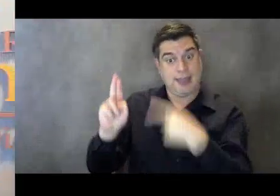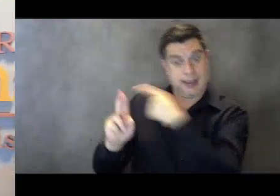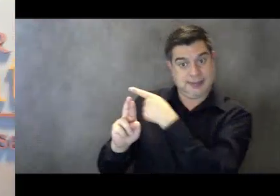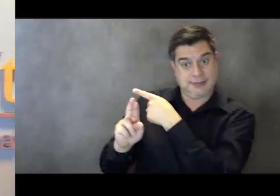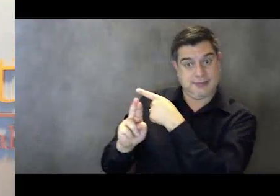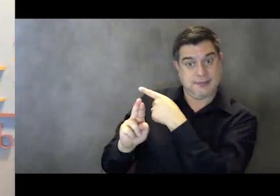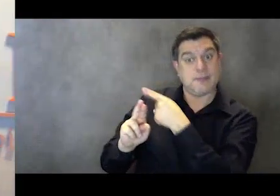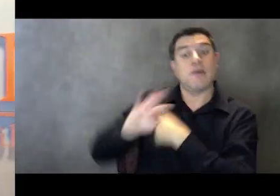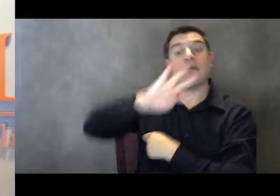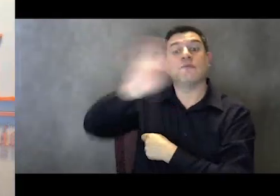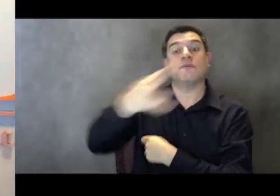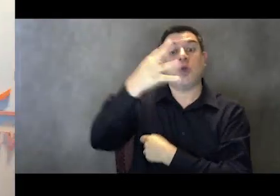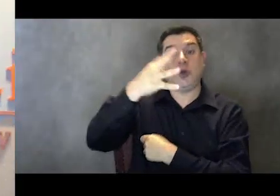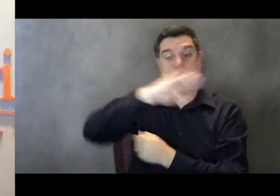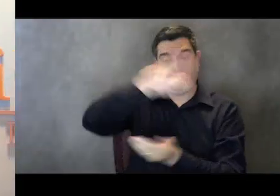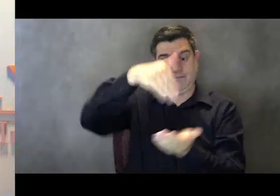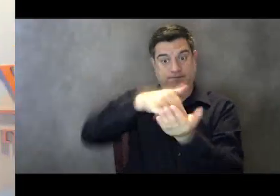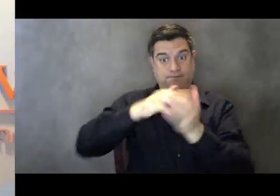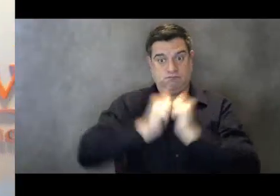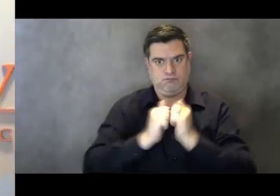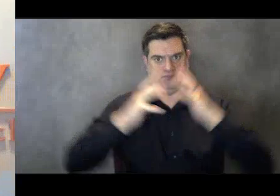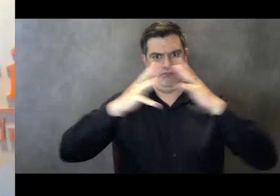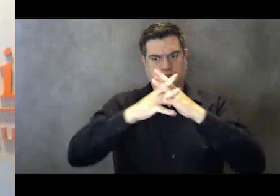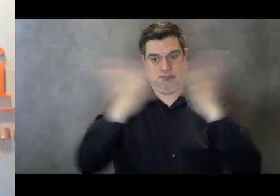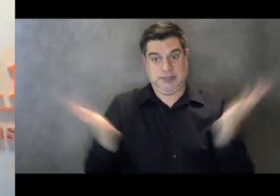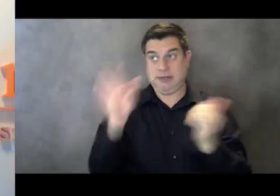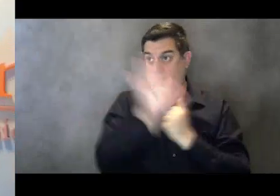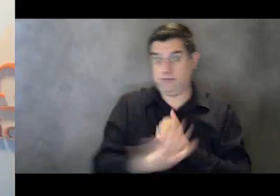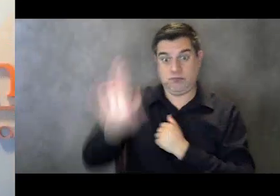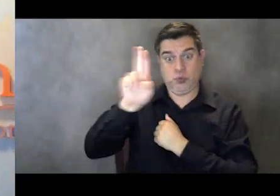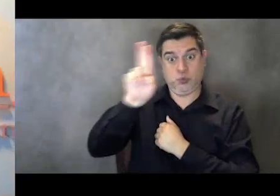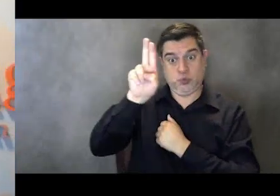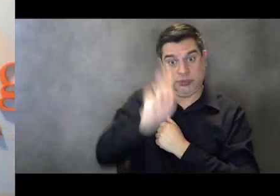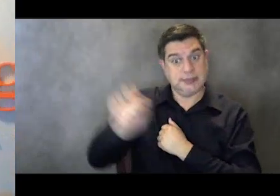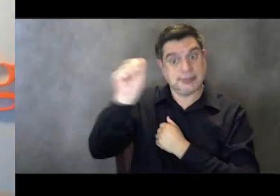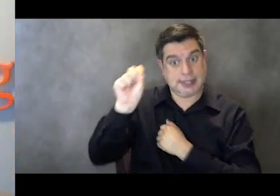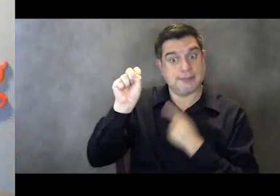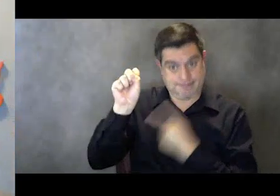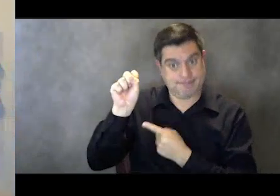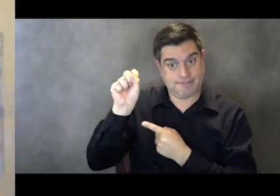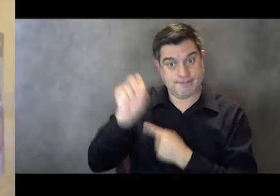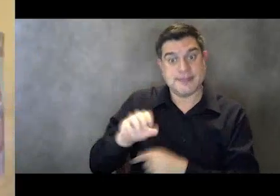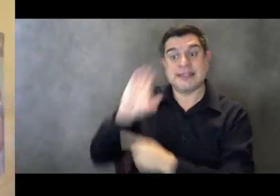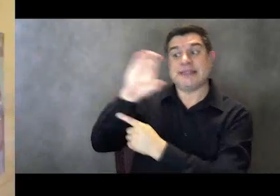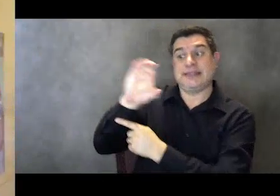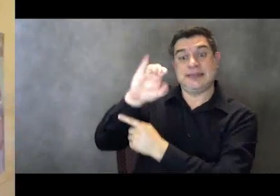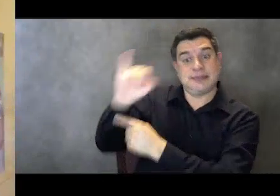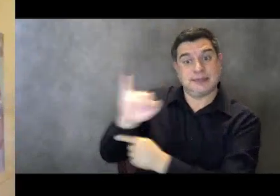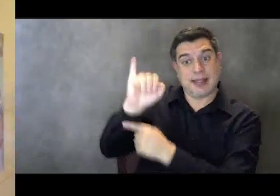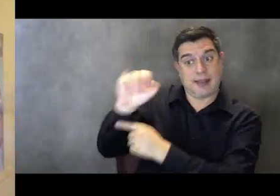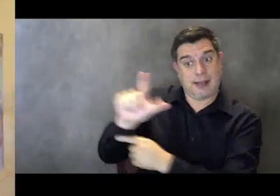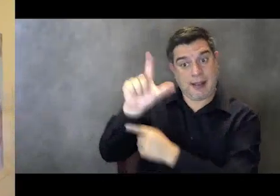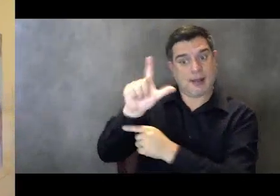Center for Independent Living to be established in the United States, CIL has been providing services to